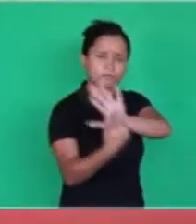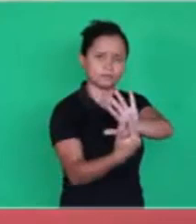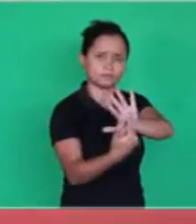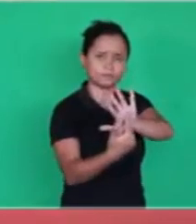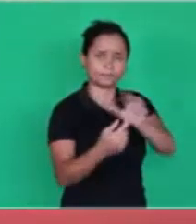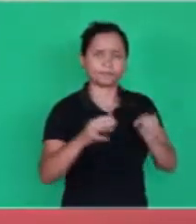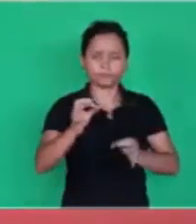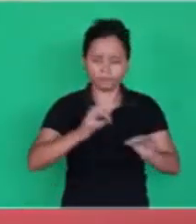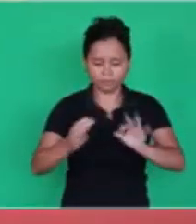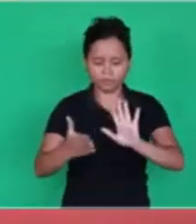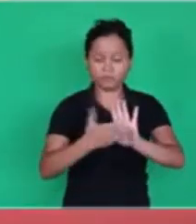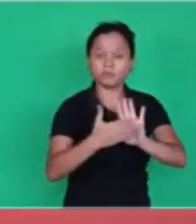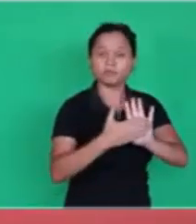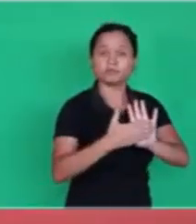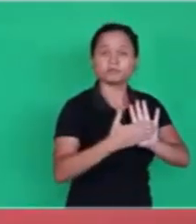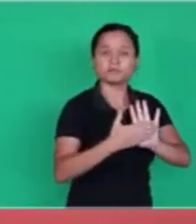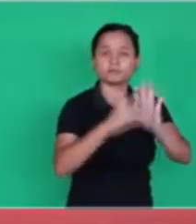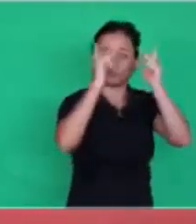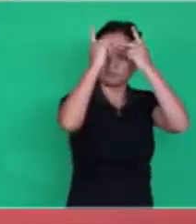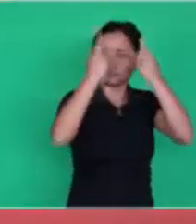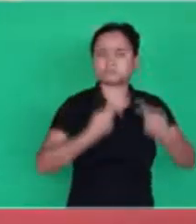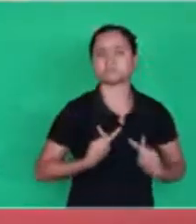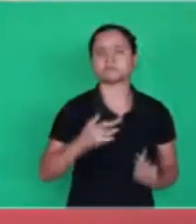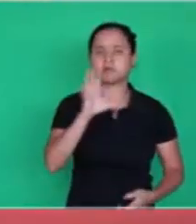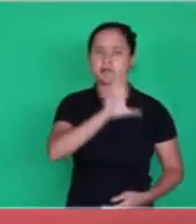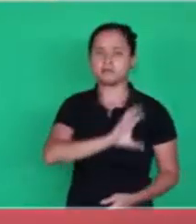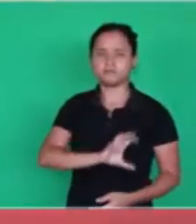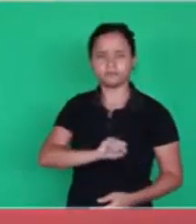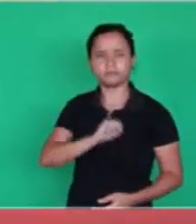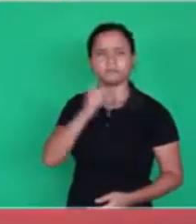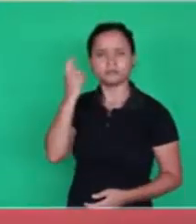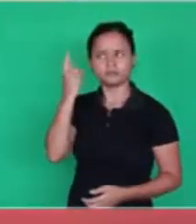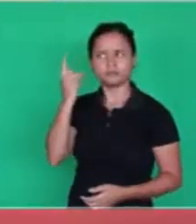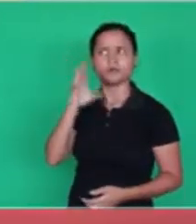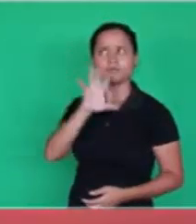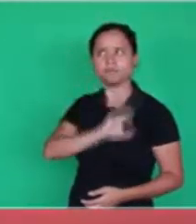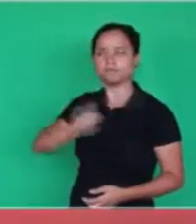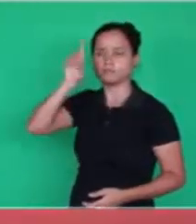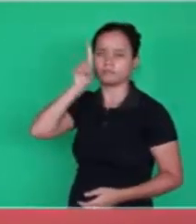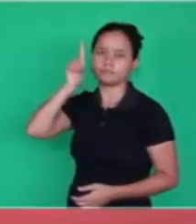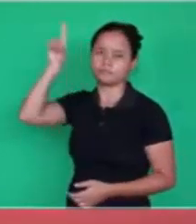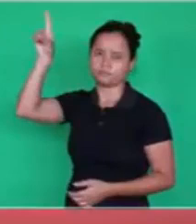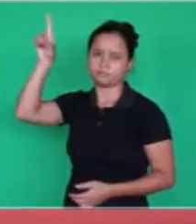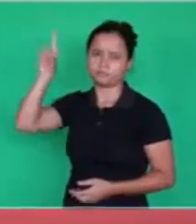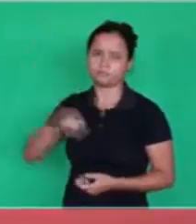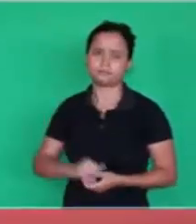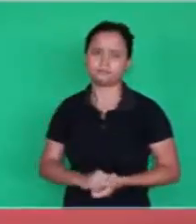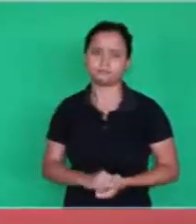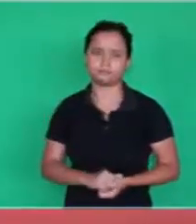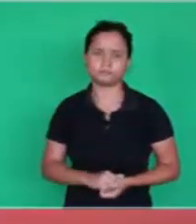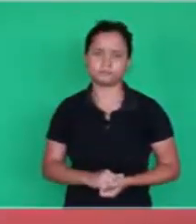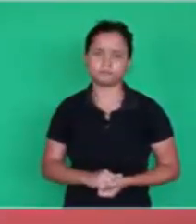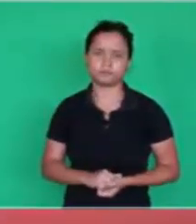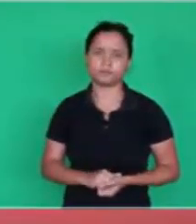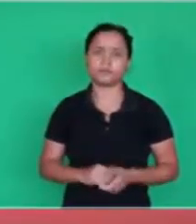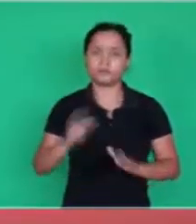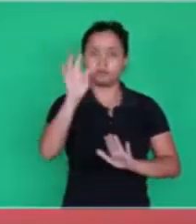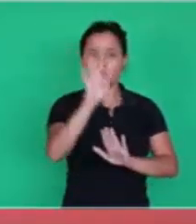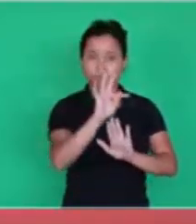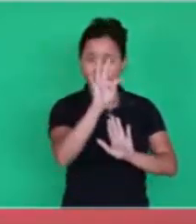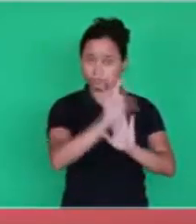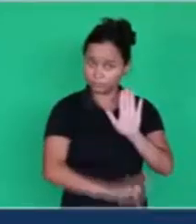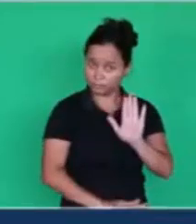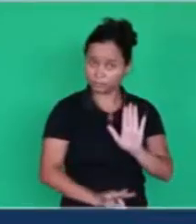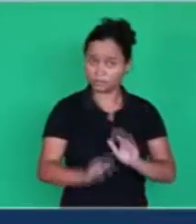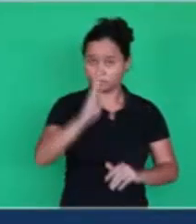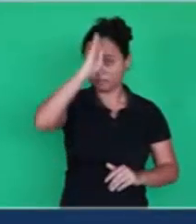project for man. It's His love. It's not love for a religion. It's the love of God. And this is what the